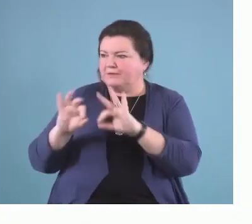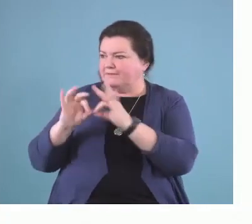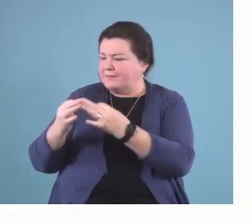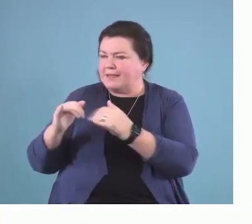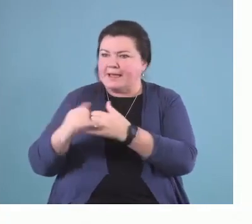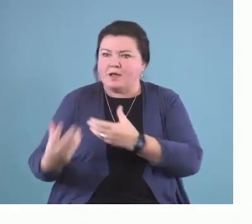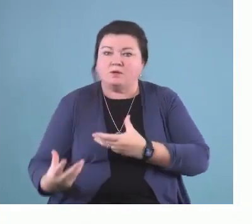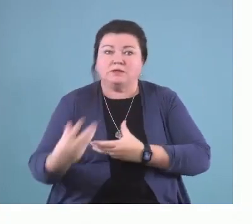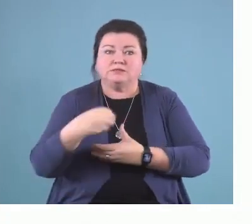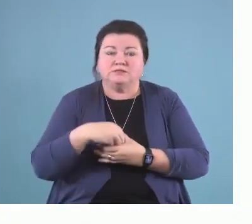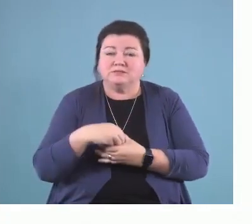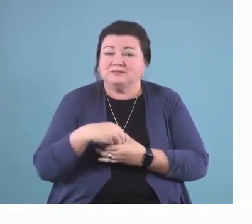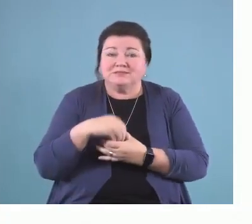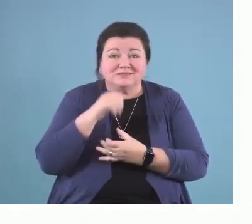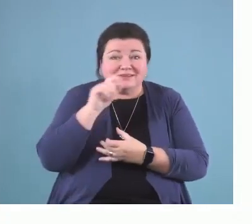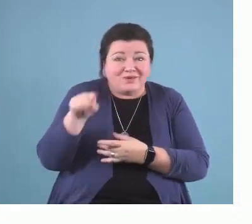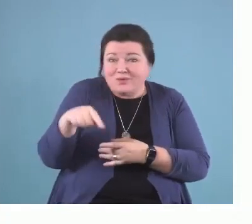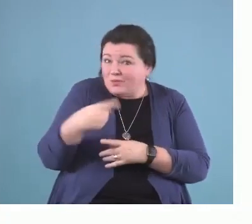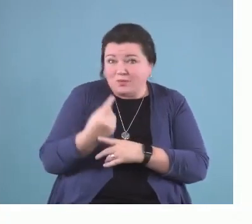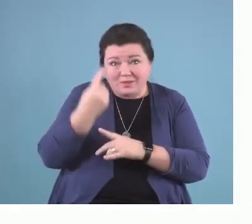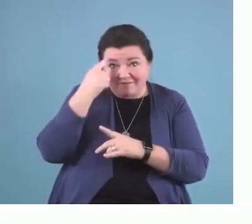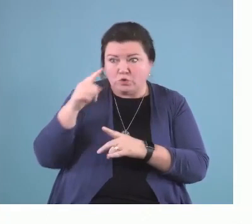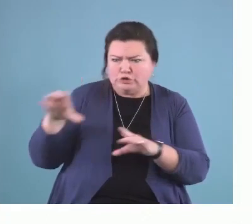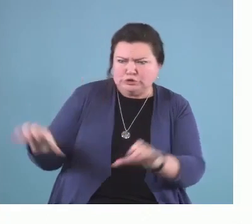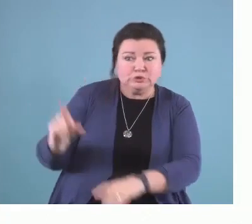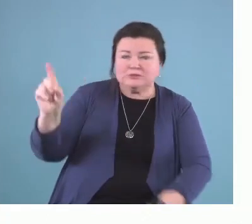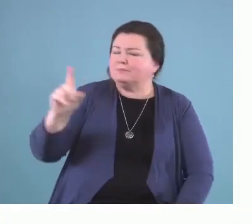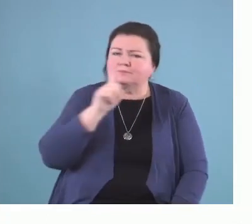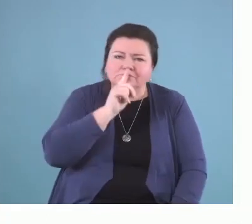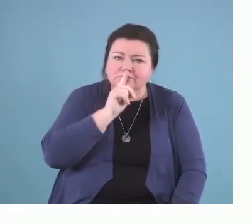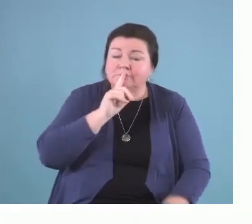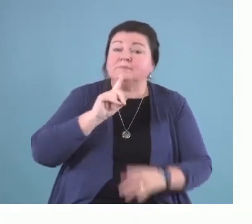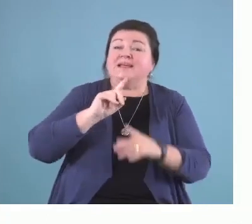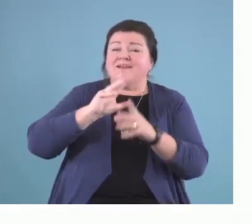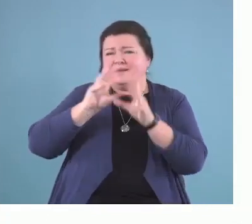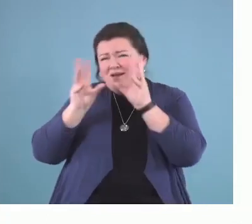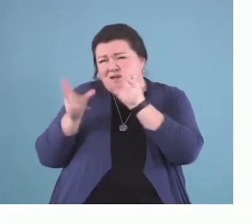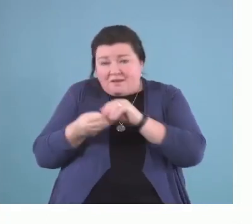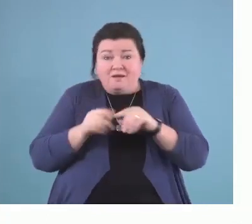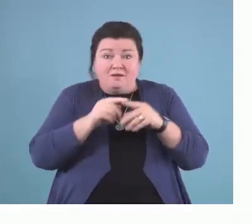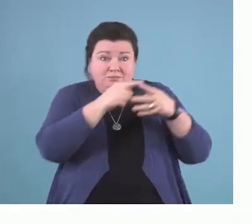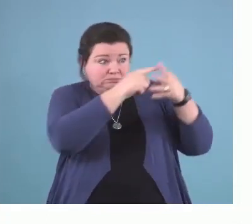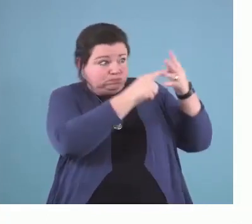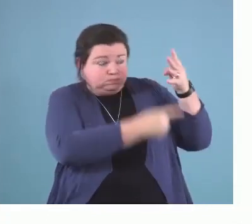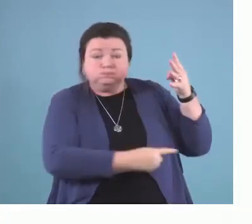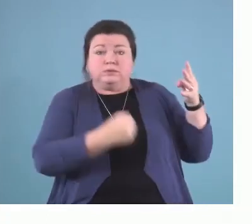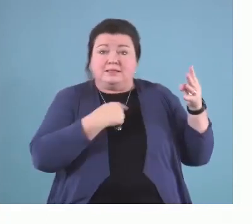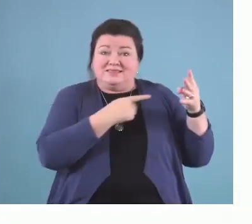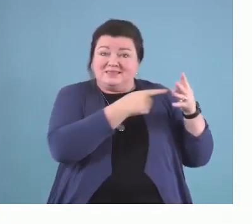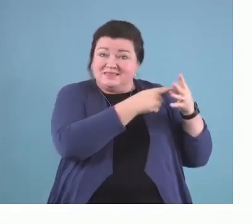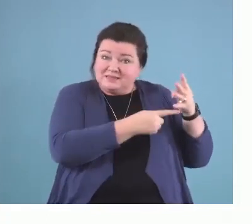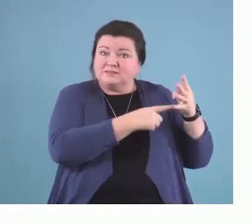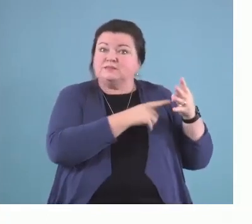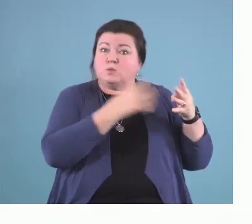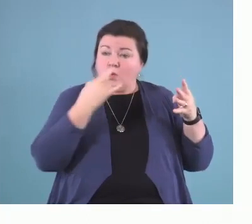it's not just about having them do something. It's about all of these other things that are products of being able to